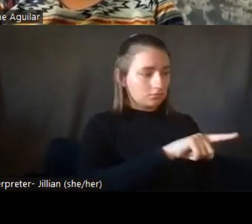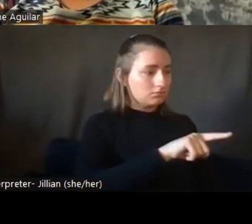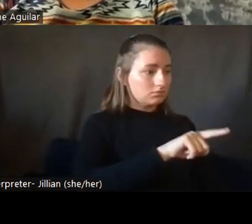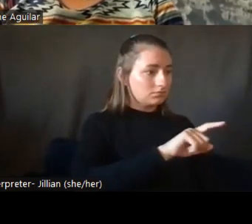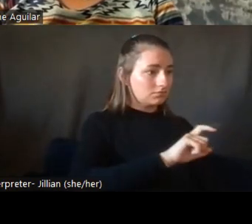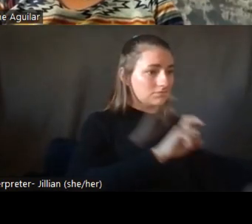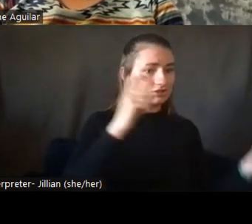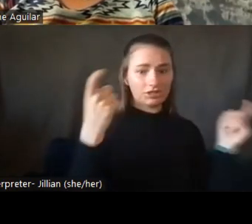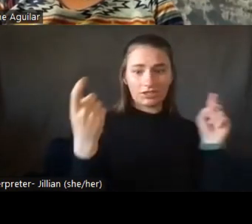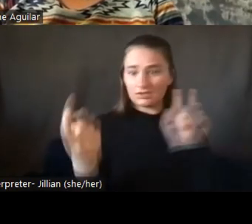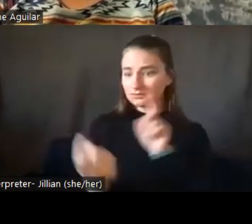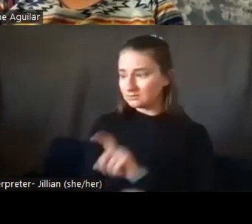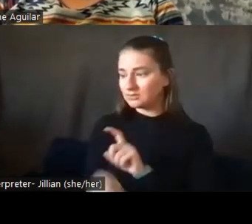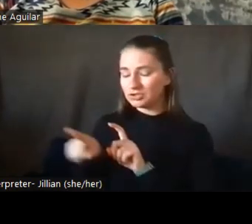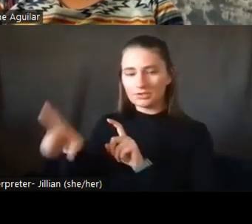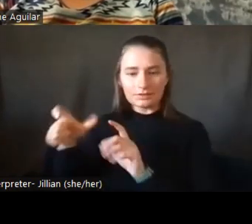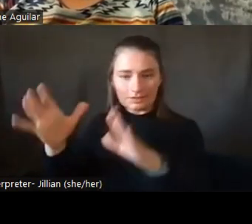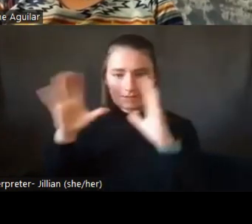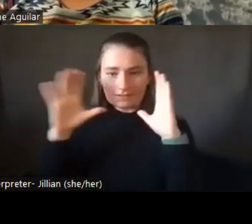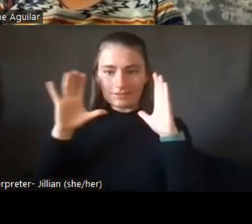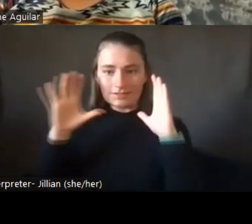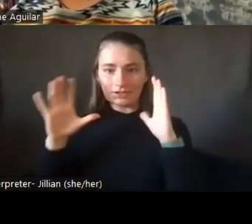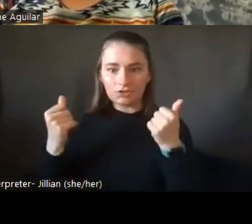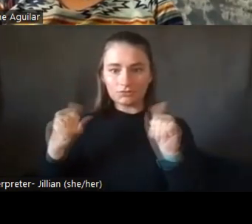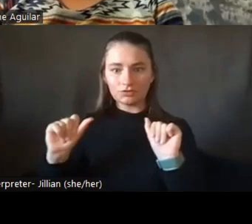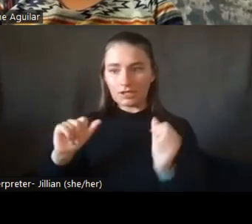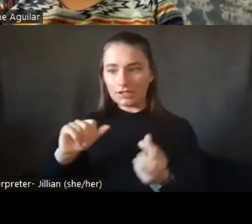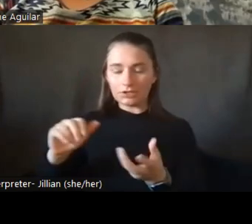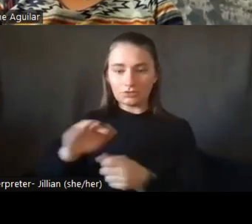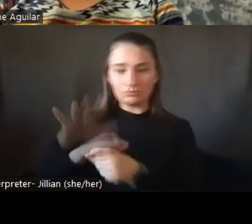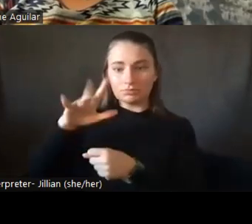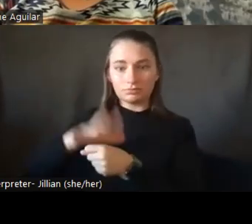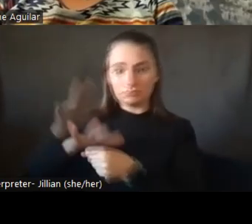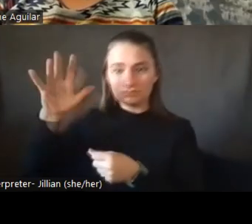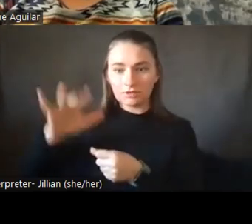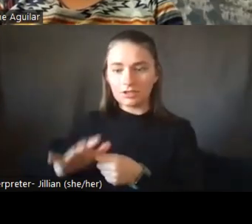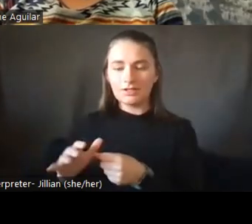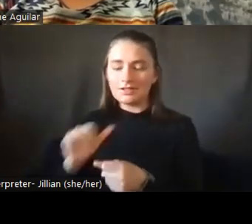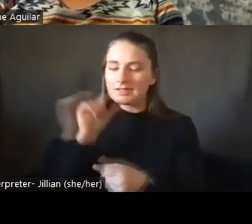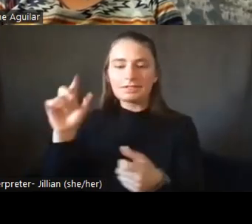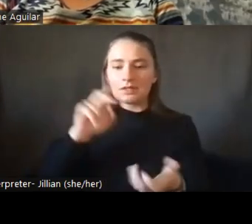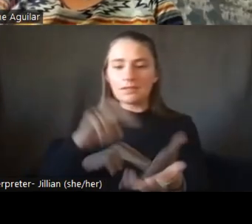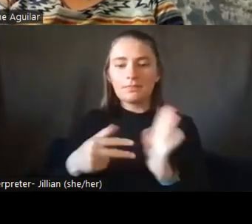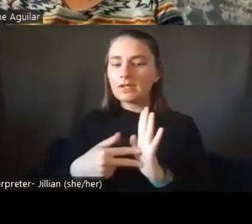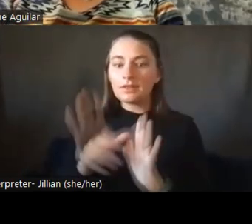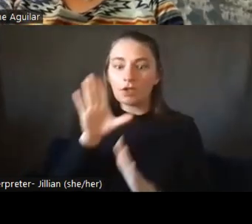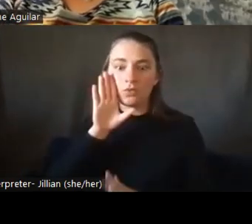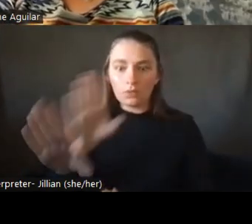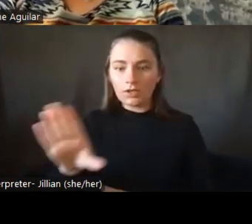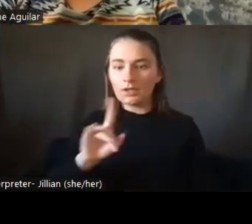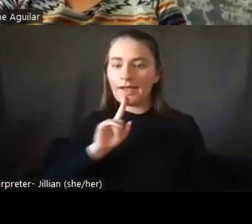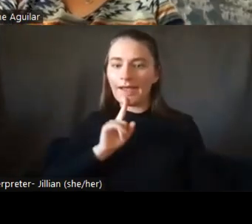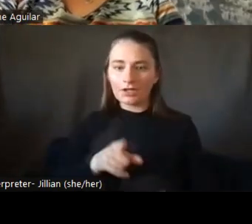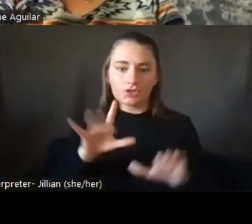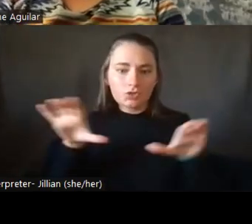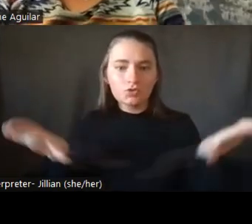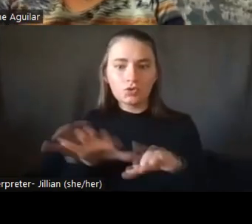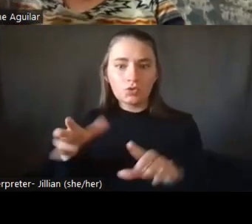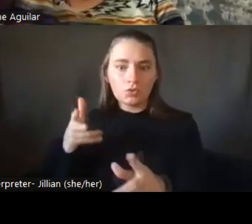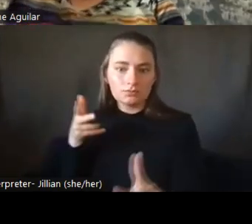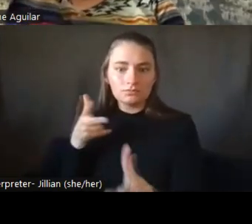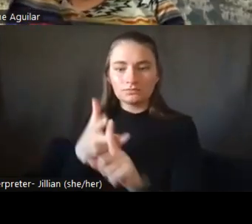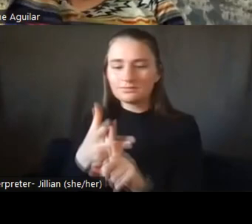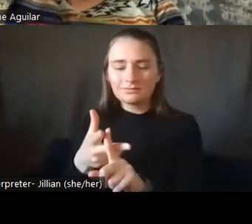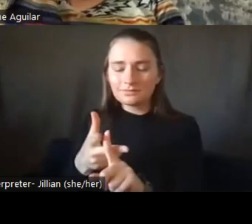get a rise up to somebody. And not necessarily meaning they're going to do it, but they're just saying they're going to do it. And so, but anyways,